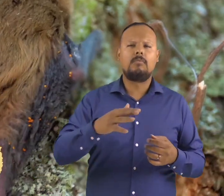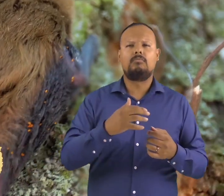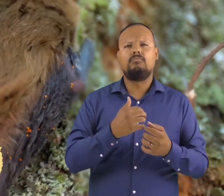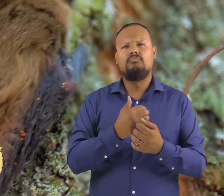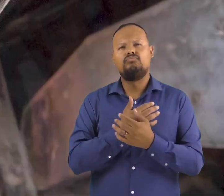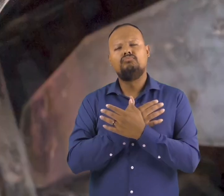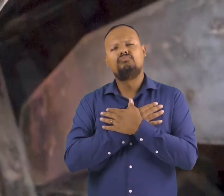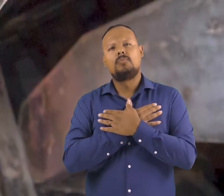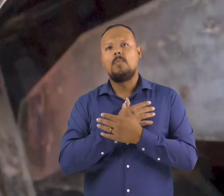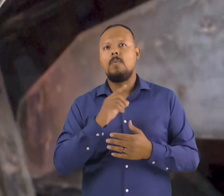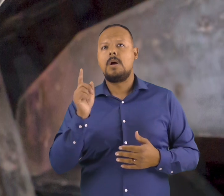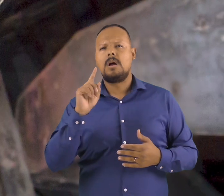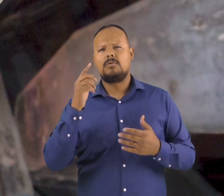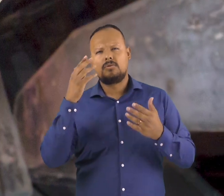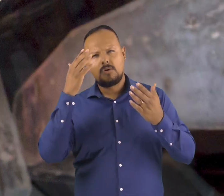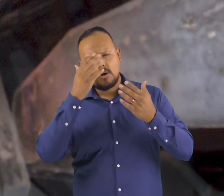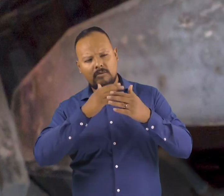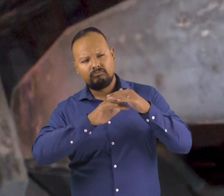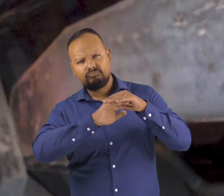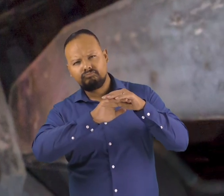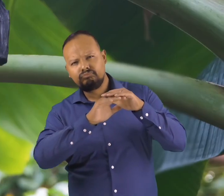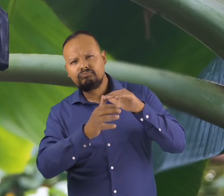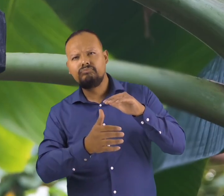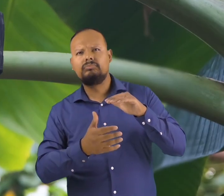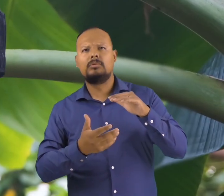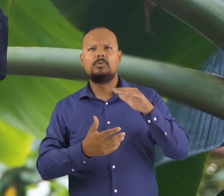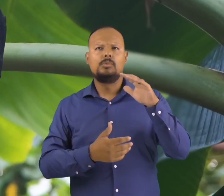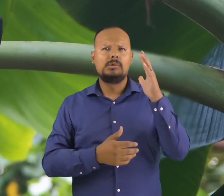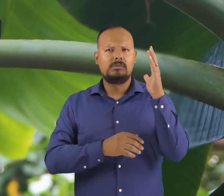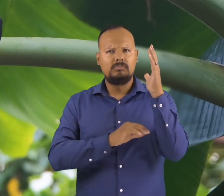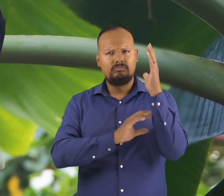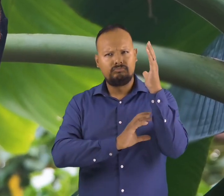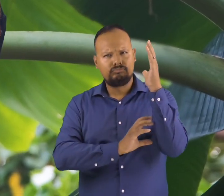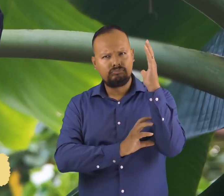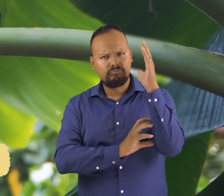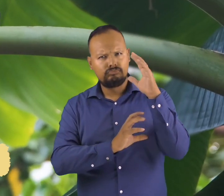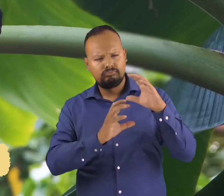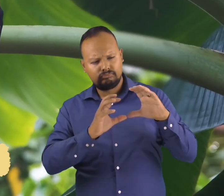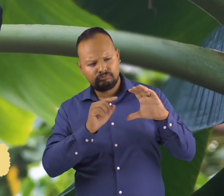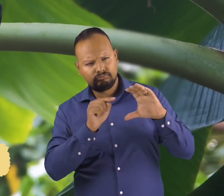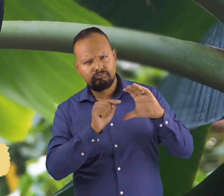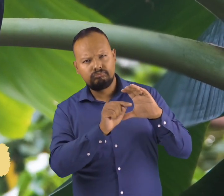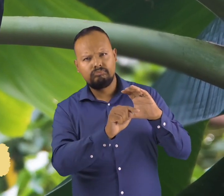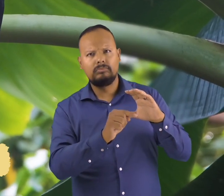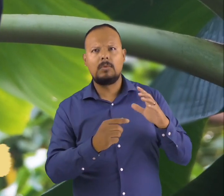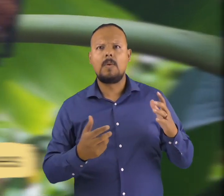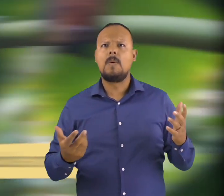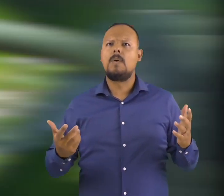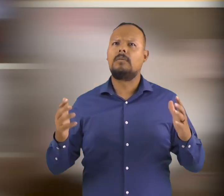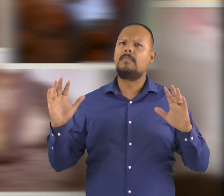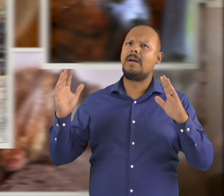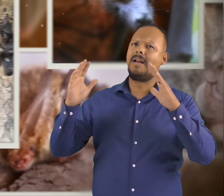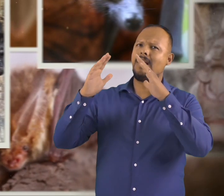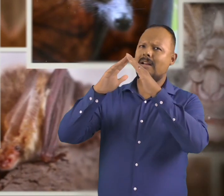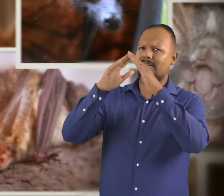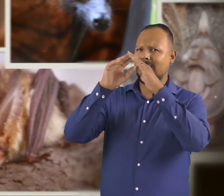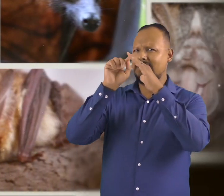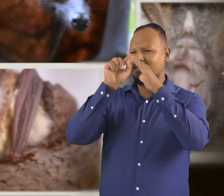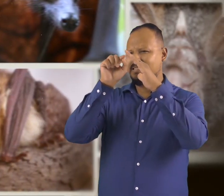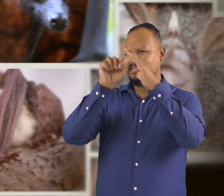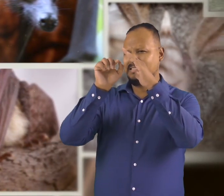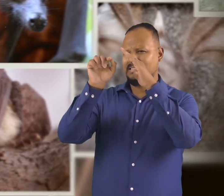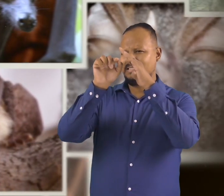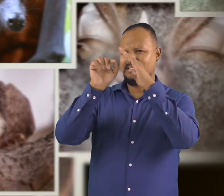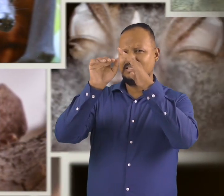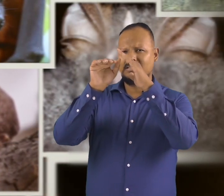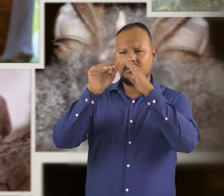hollow trees, or even in attics. But a few like to rest on rocks or trees. There are